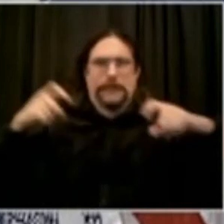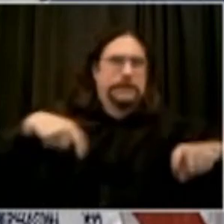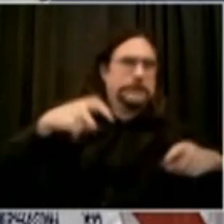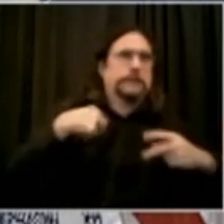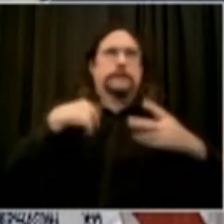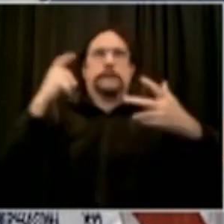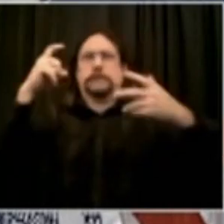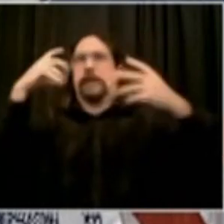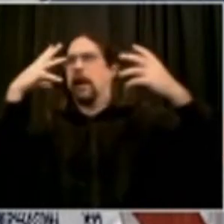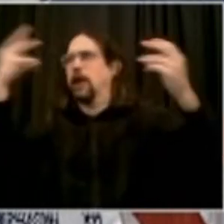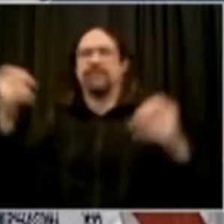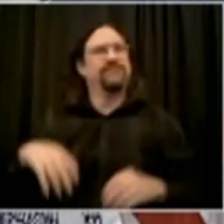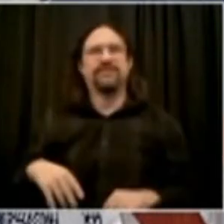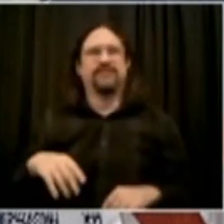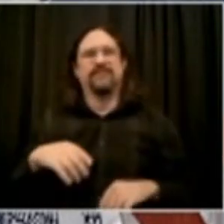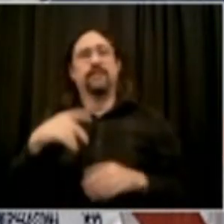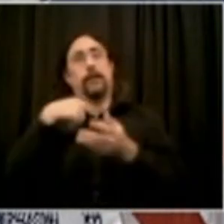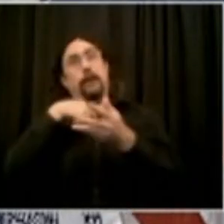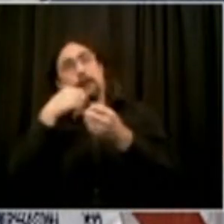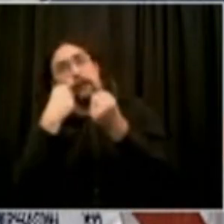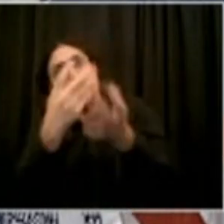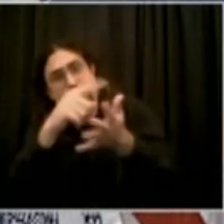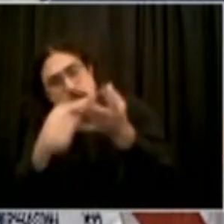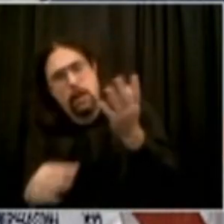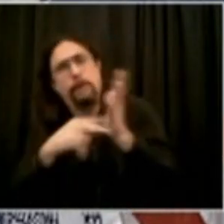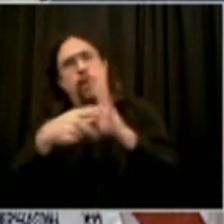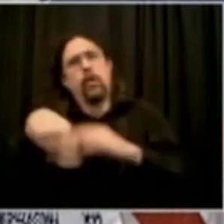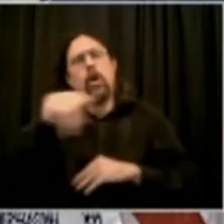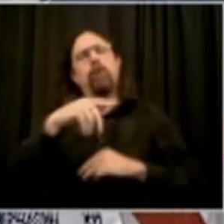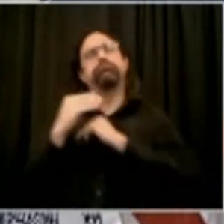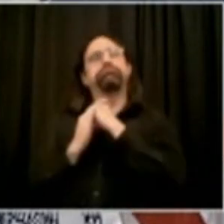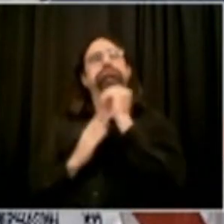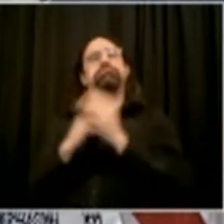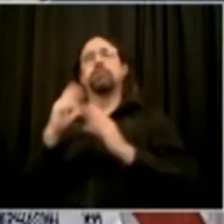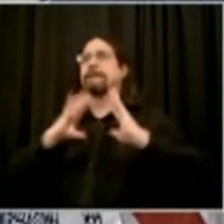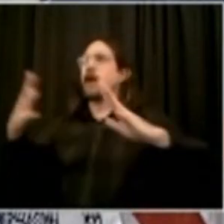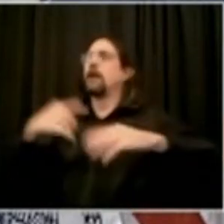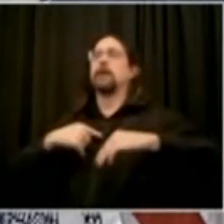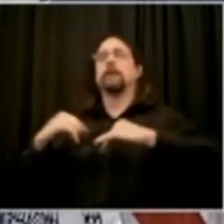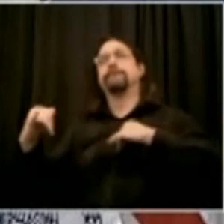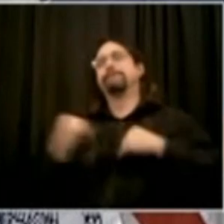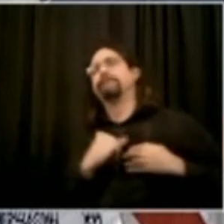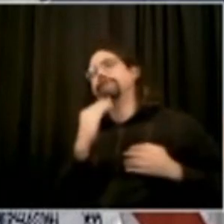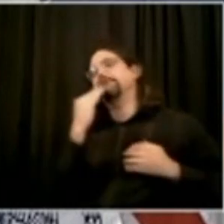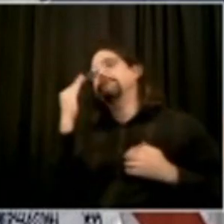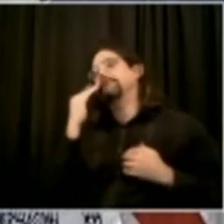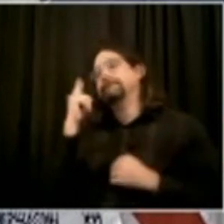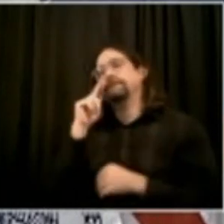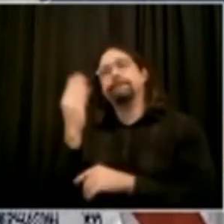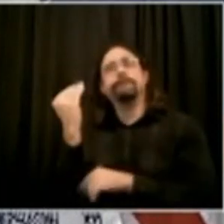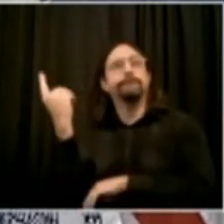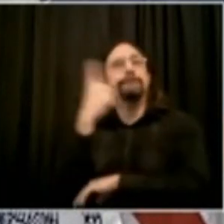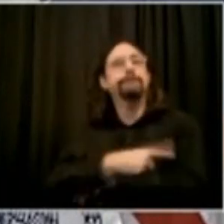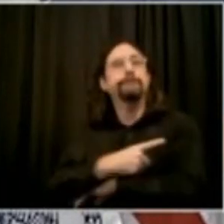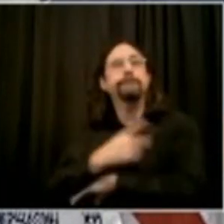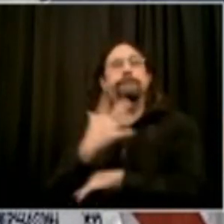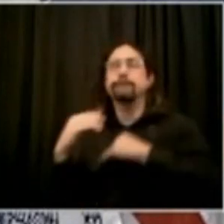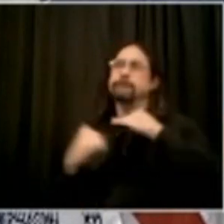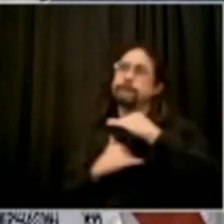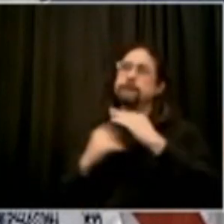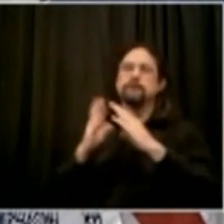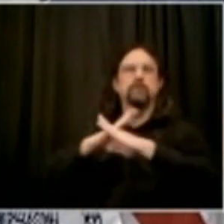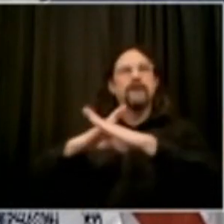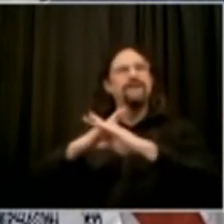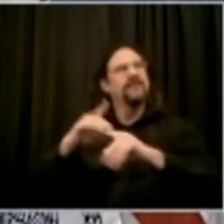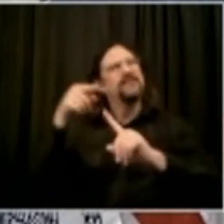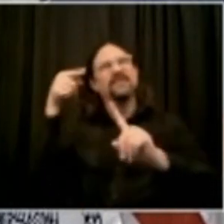And look, we are ever vigilant about this disease. So we also are recognizing that while we're serving the folks in this city